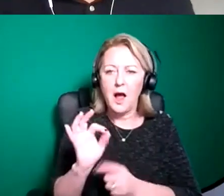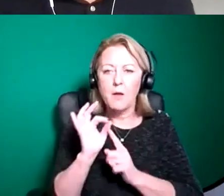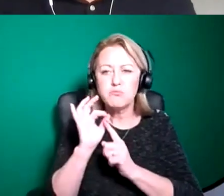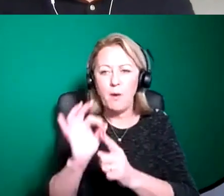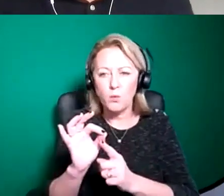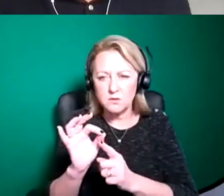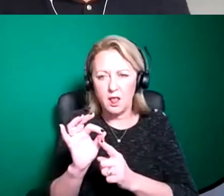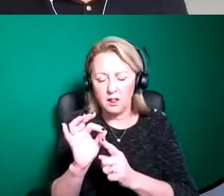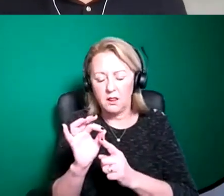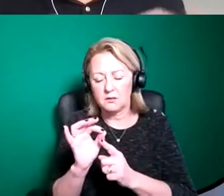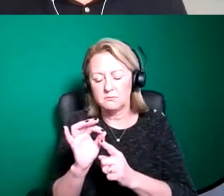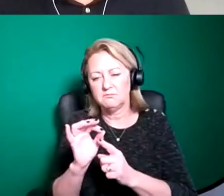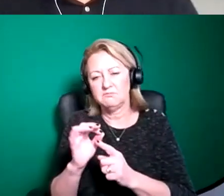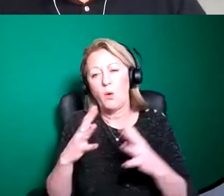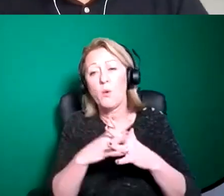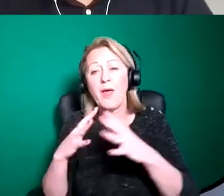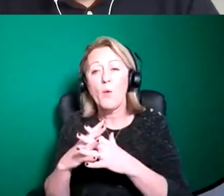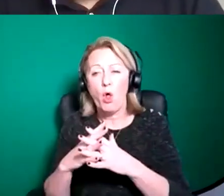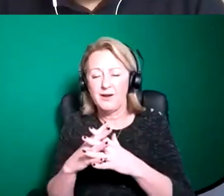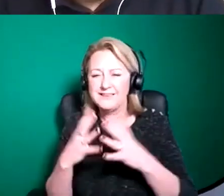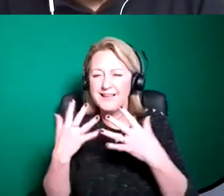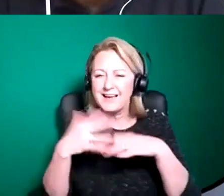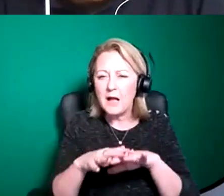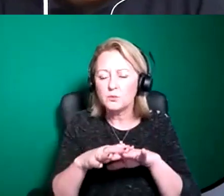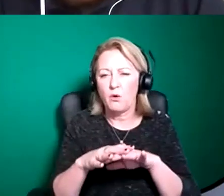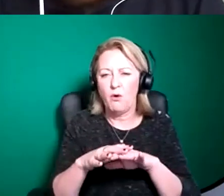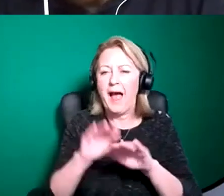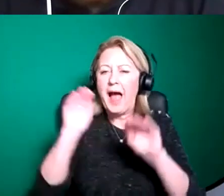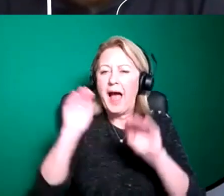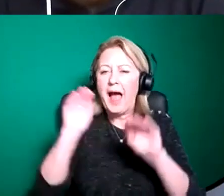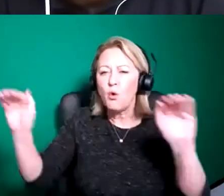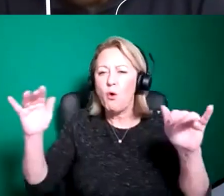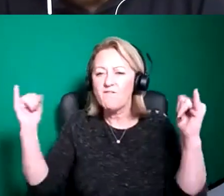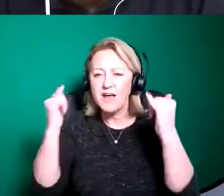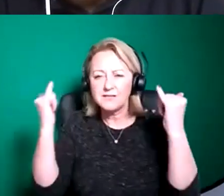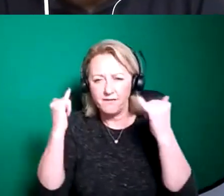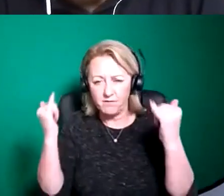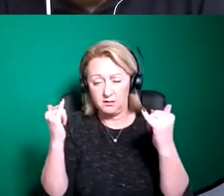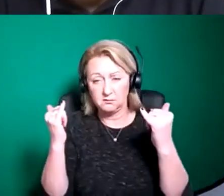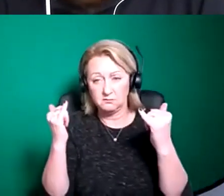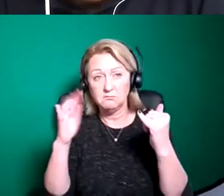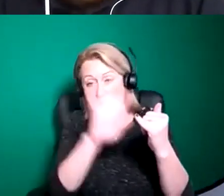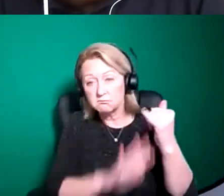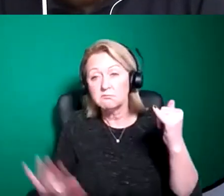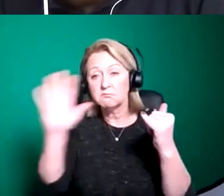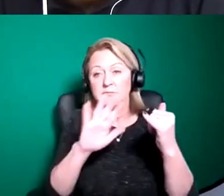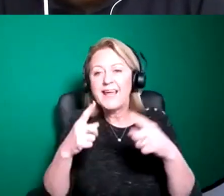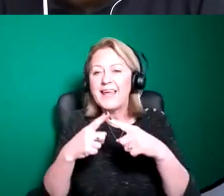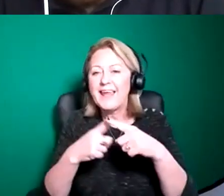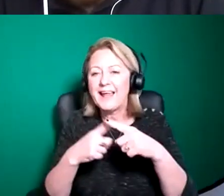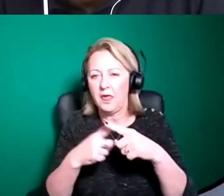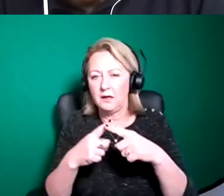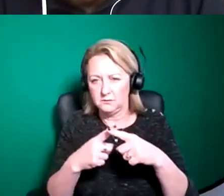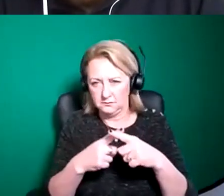without walls is a network of outdoor arts festivals and based across england and we currently